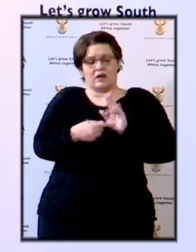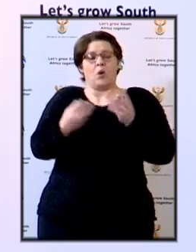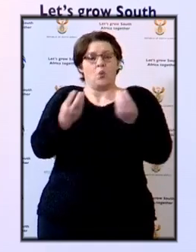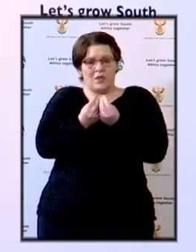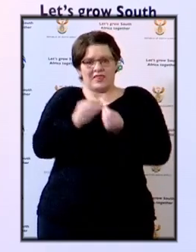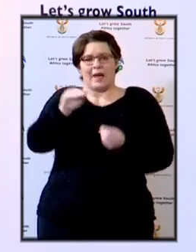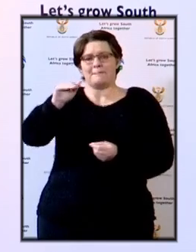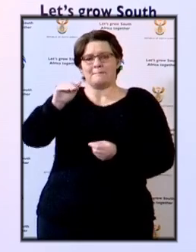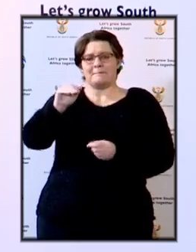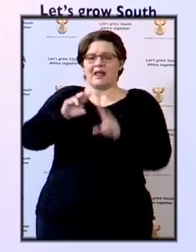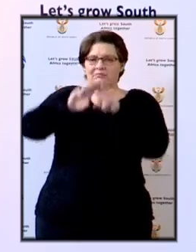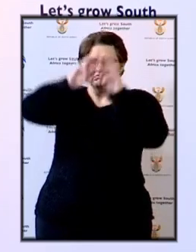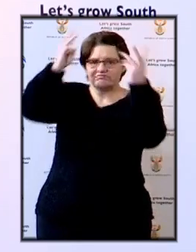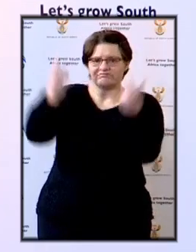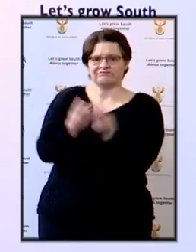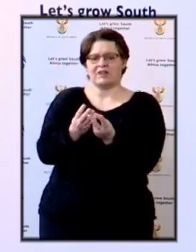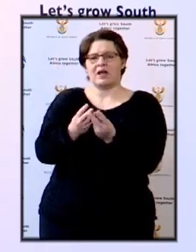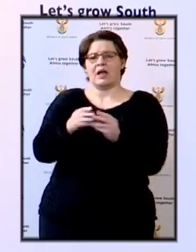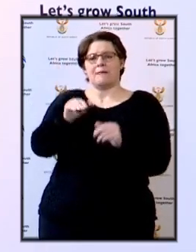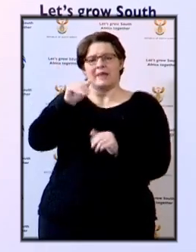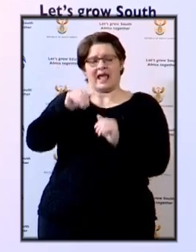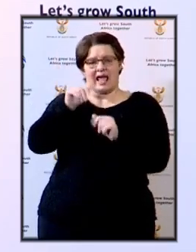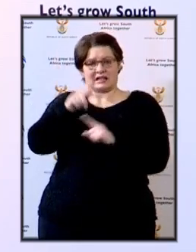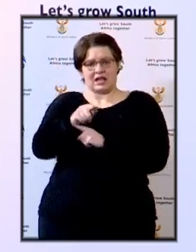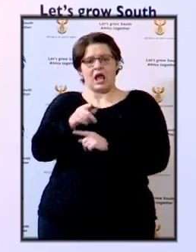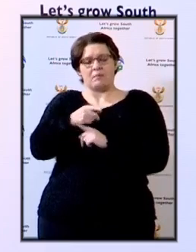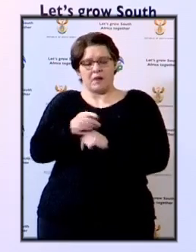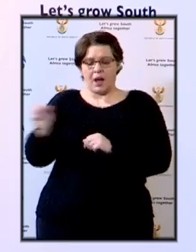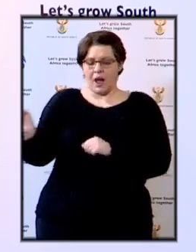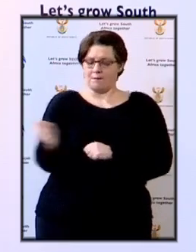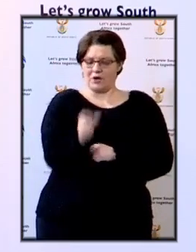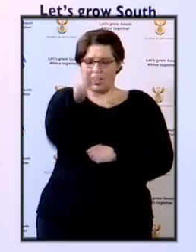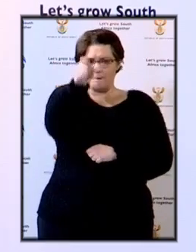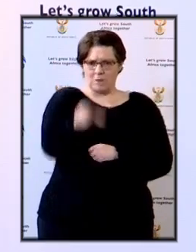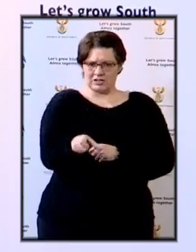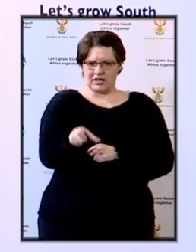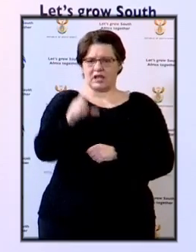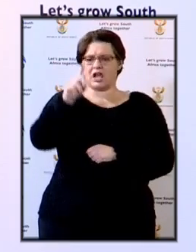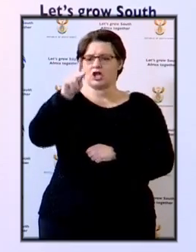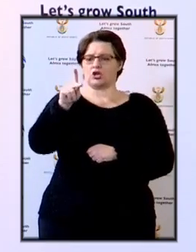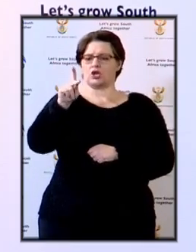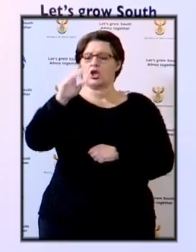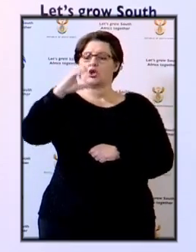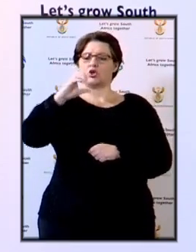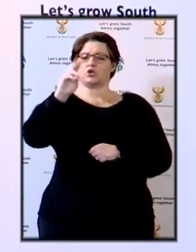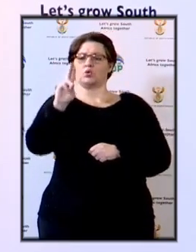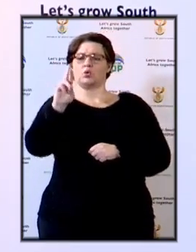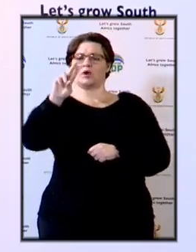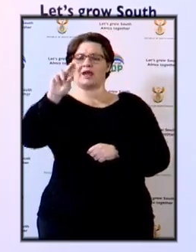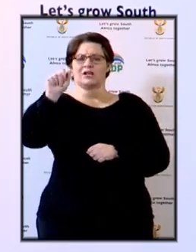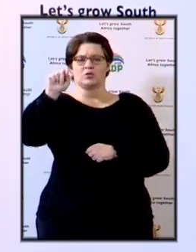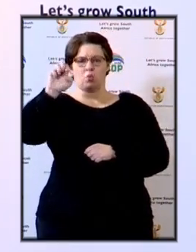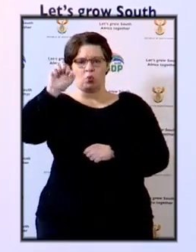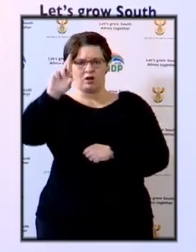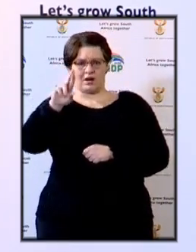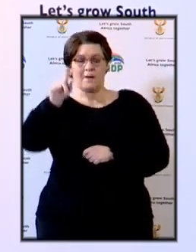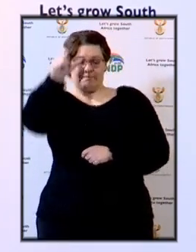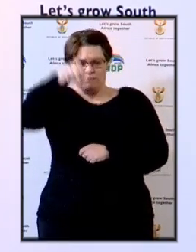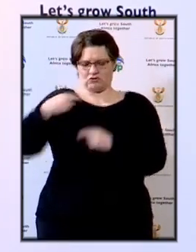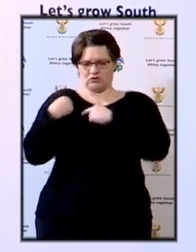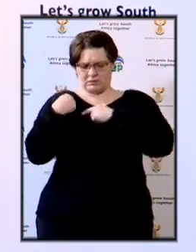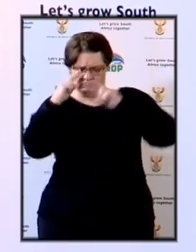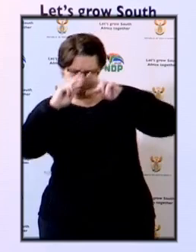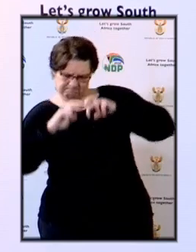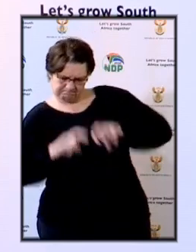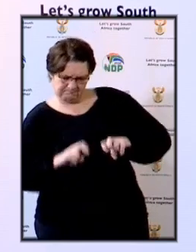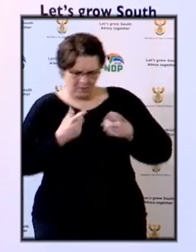the Banks Act of 1990, appointed a curator for the VBS. On the 13th of